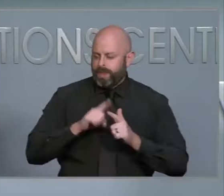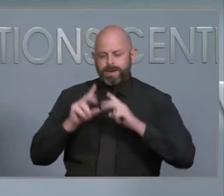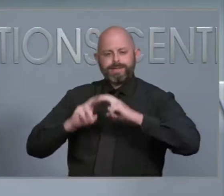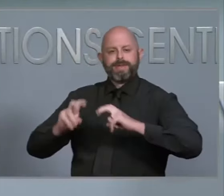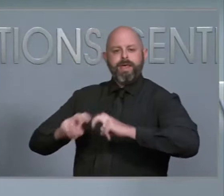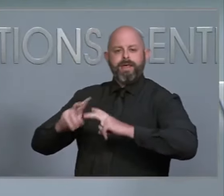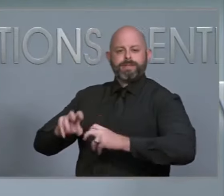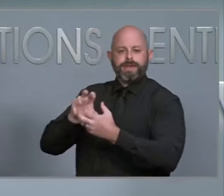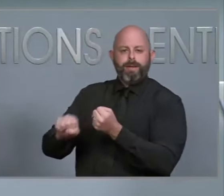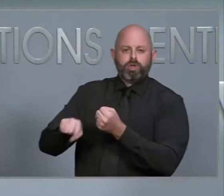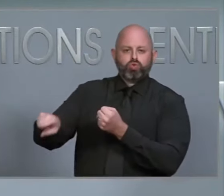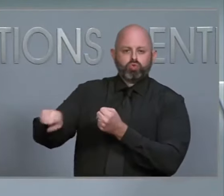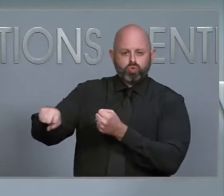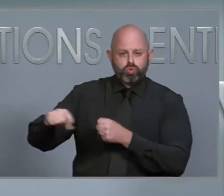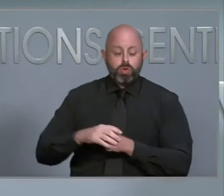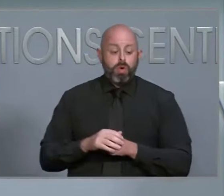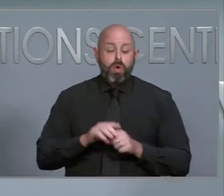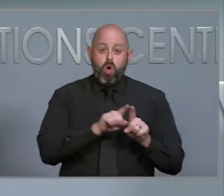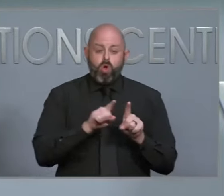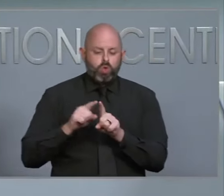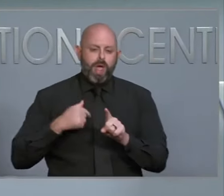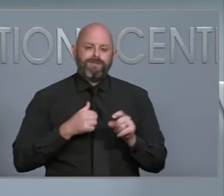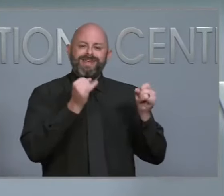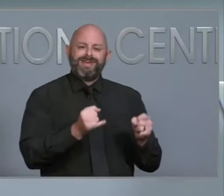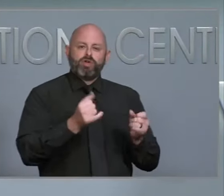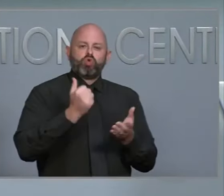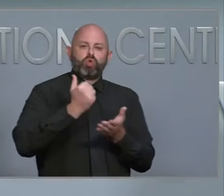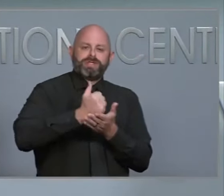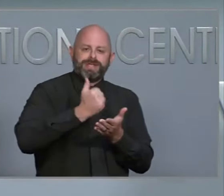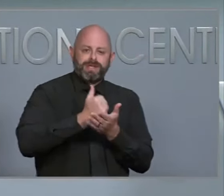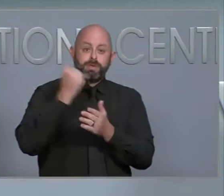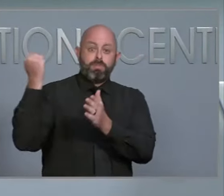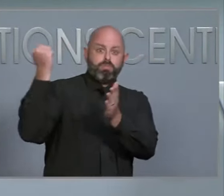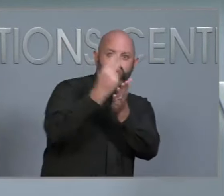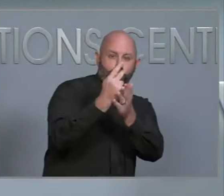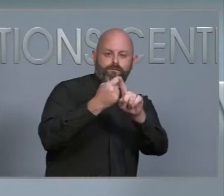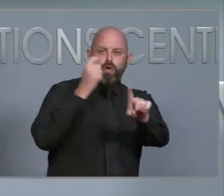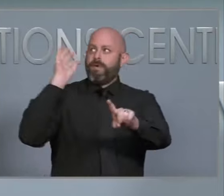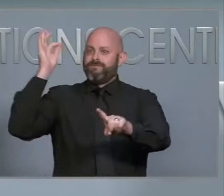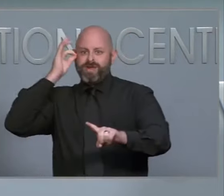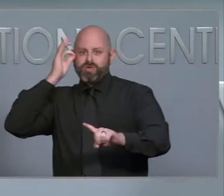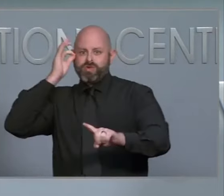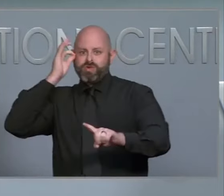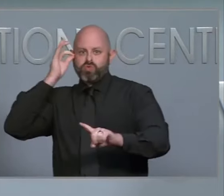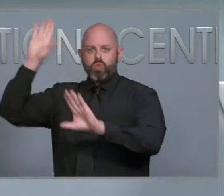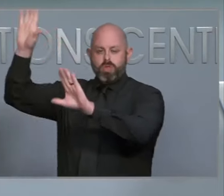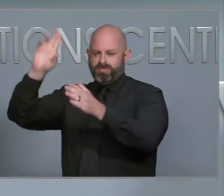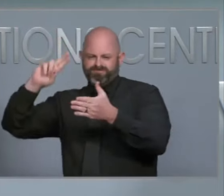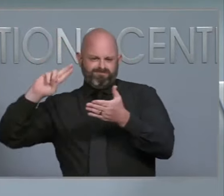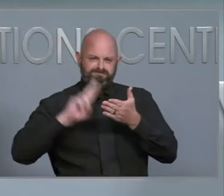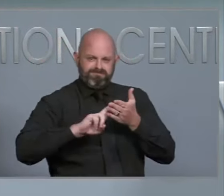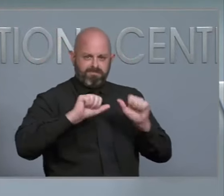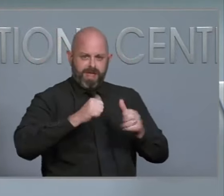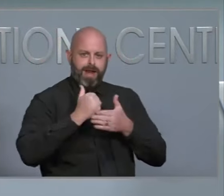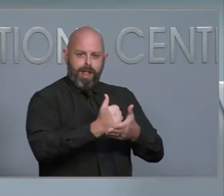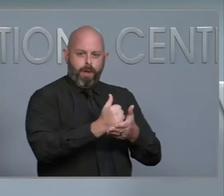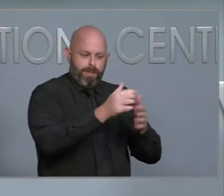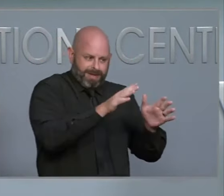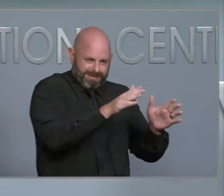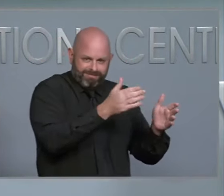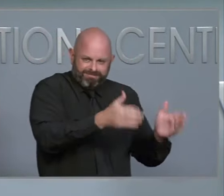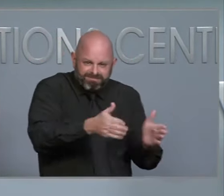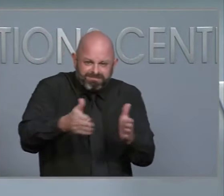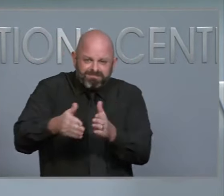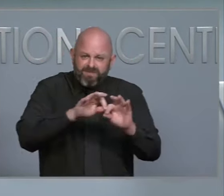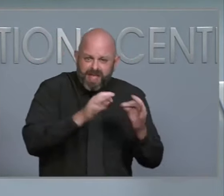individual assistance approved by this disaster declaration that we just got. But we don't know that yet. That'll be